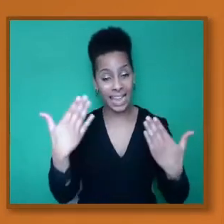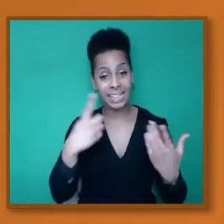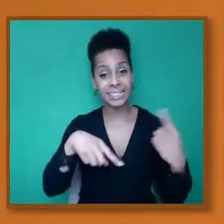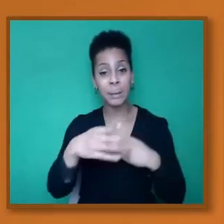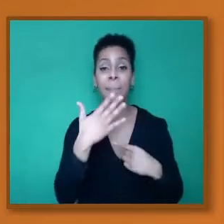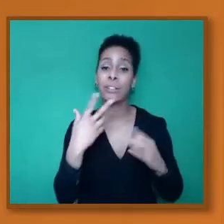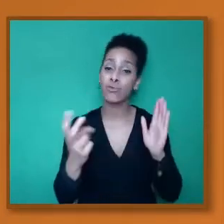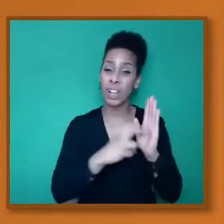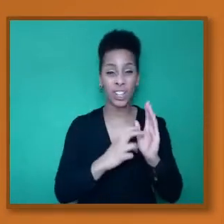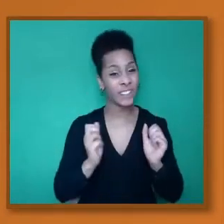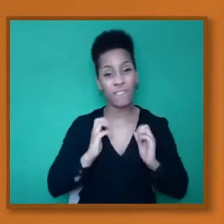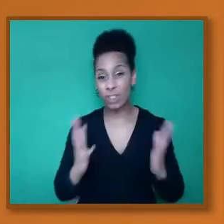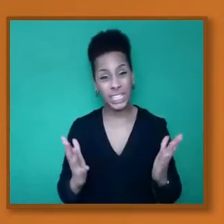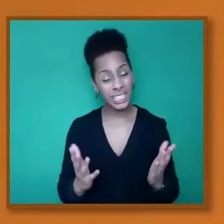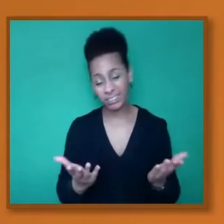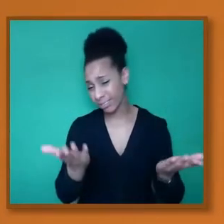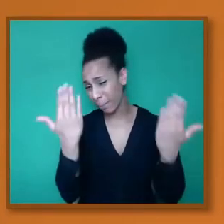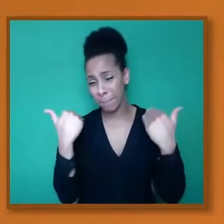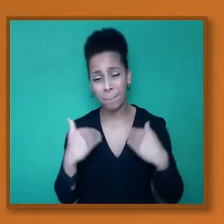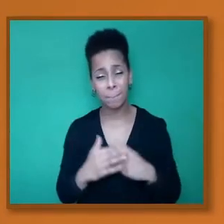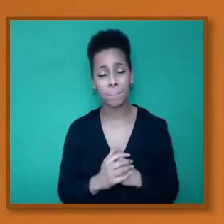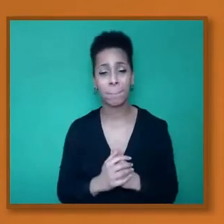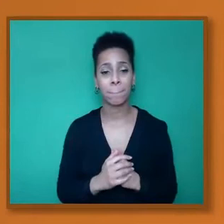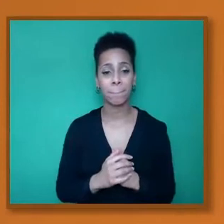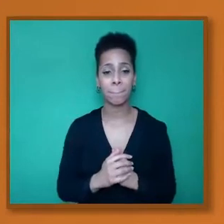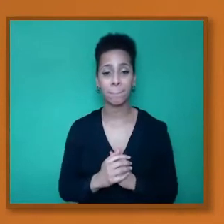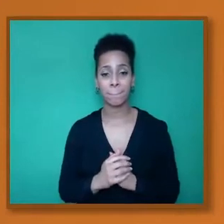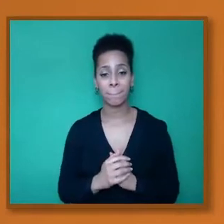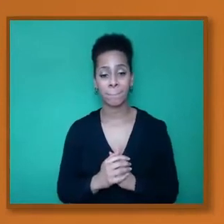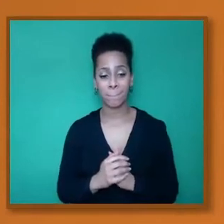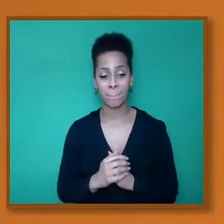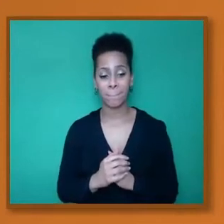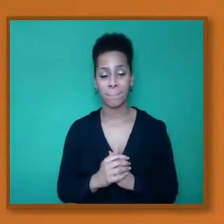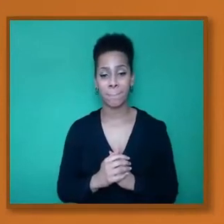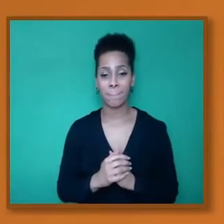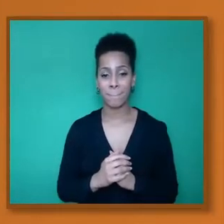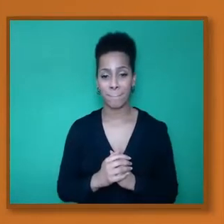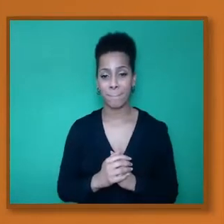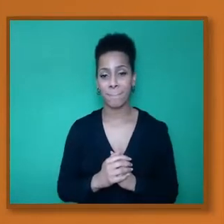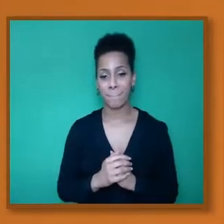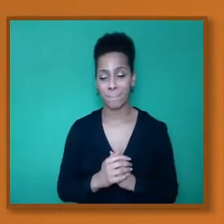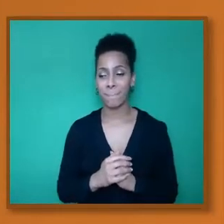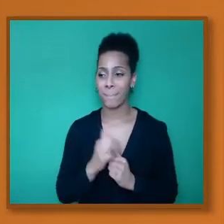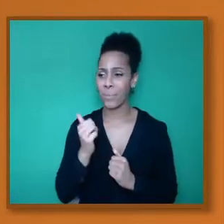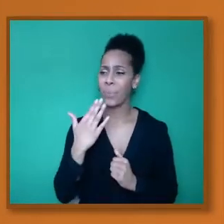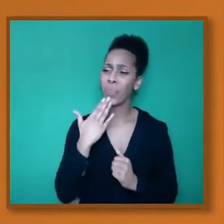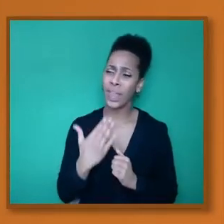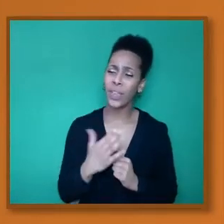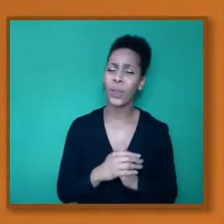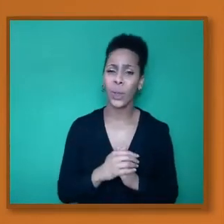come along. Yes. Okay. Please send the information to Wealth or, you know,